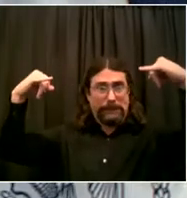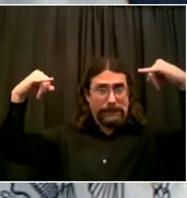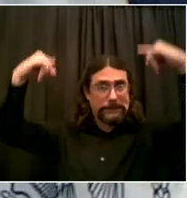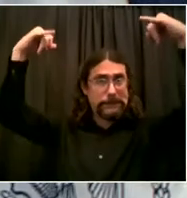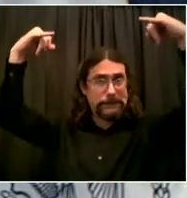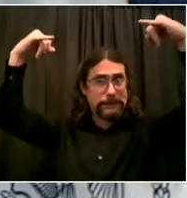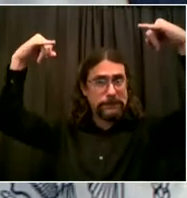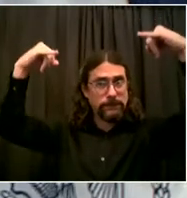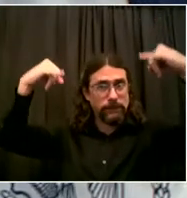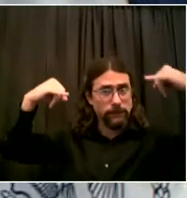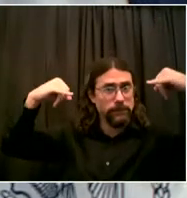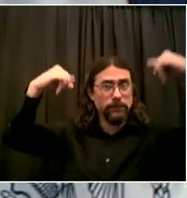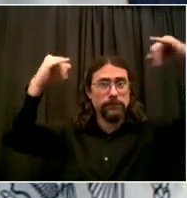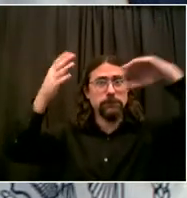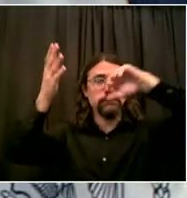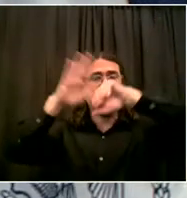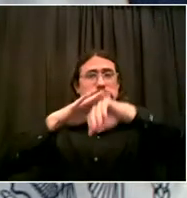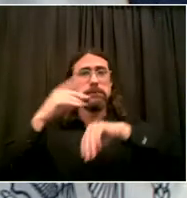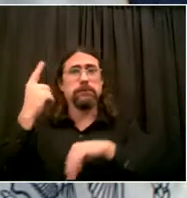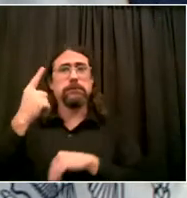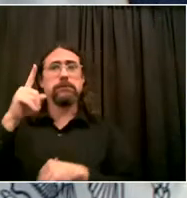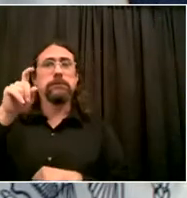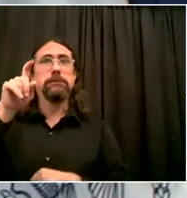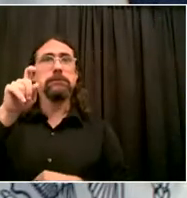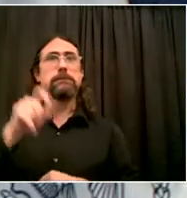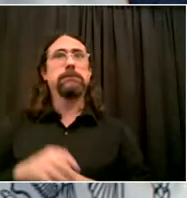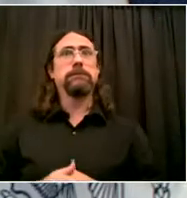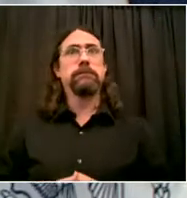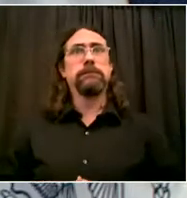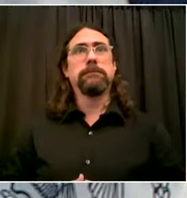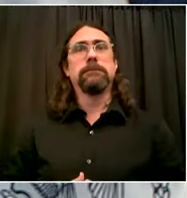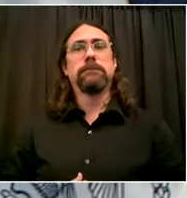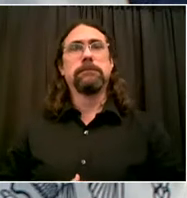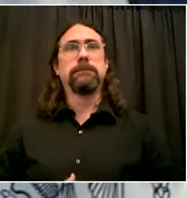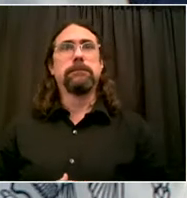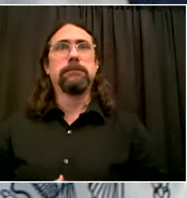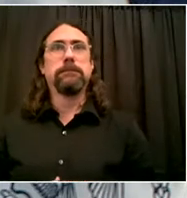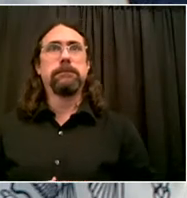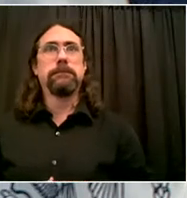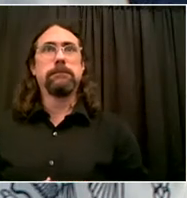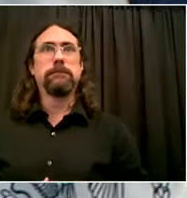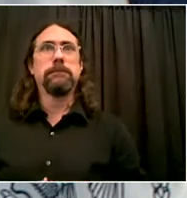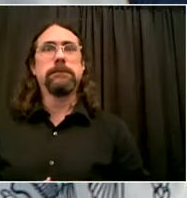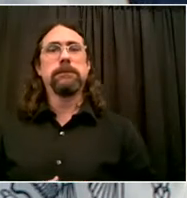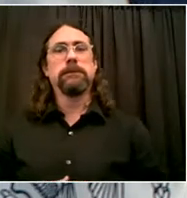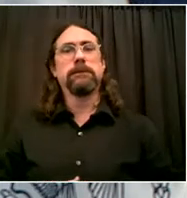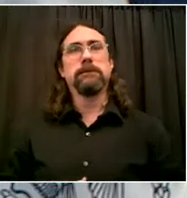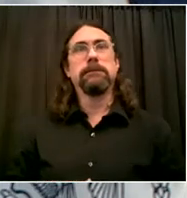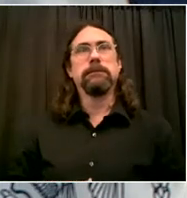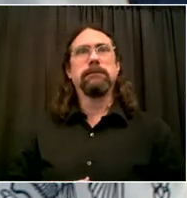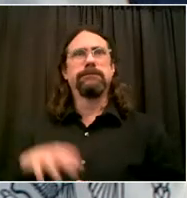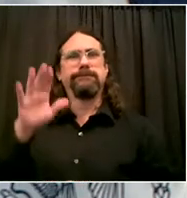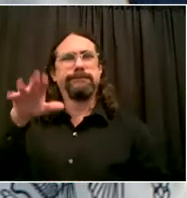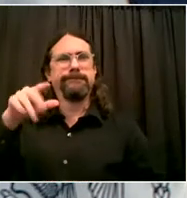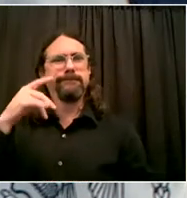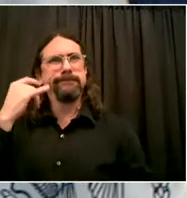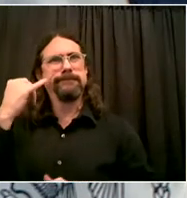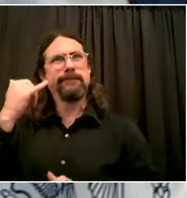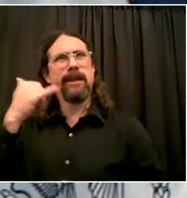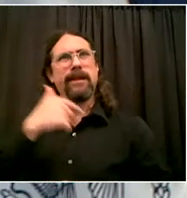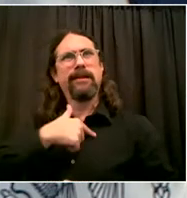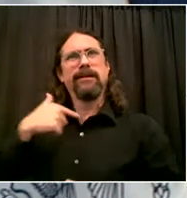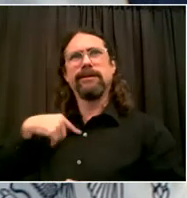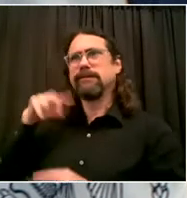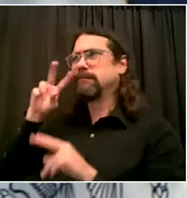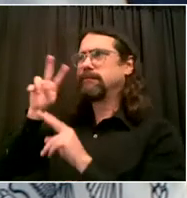so badly right now in reimposing lockdowns in many European capitals and many regions of the continent.